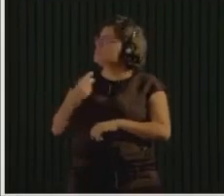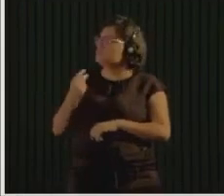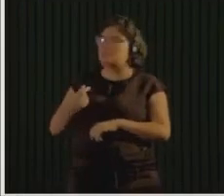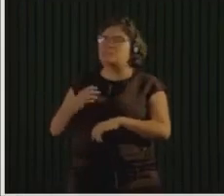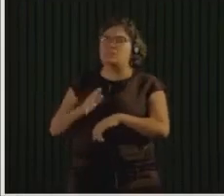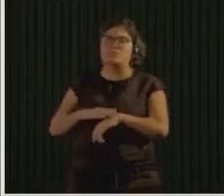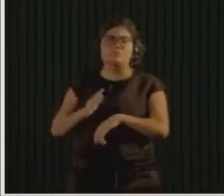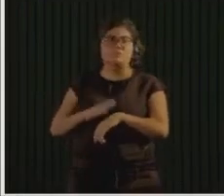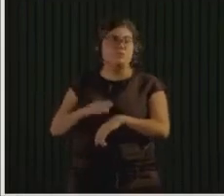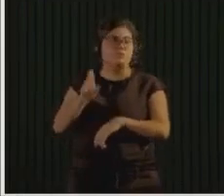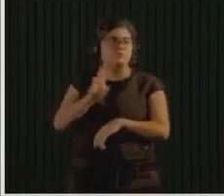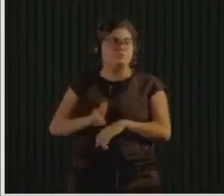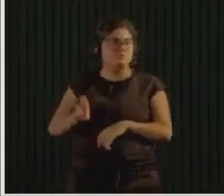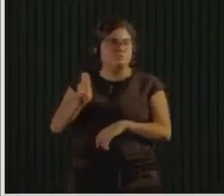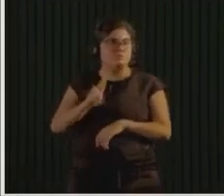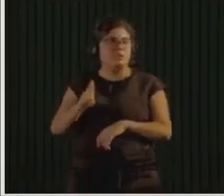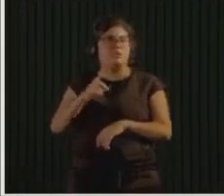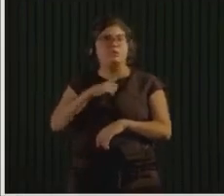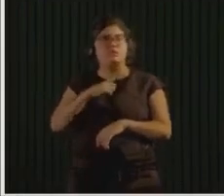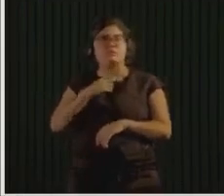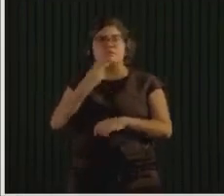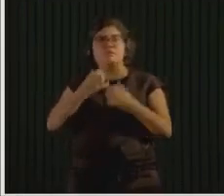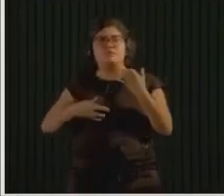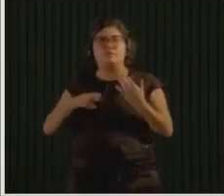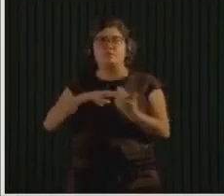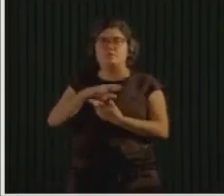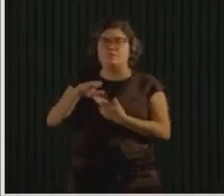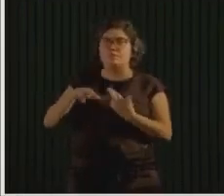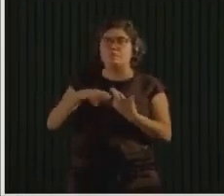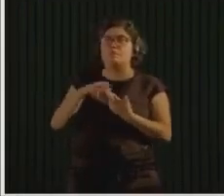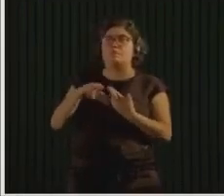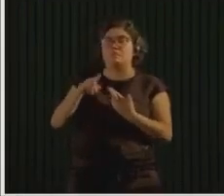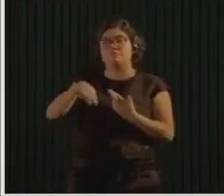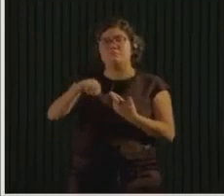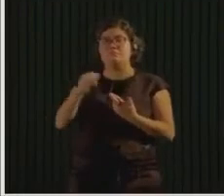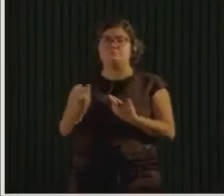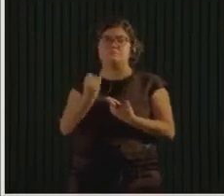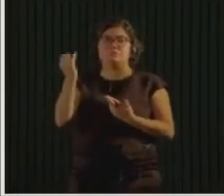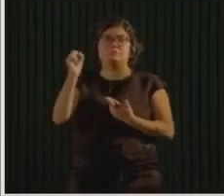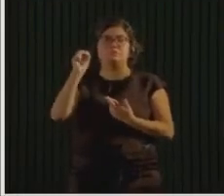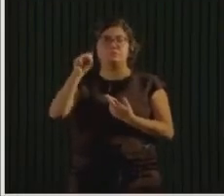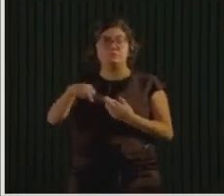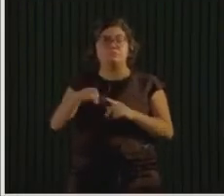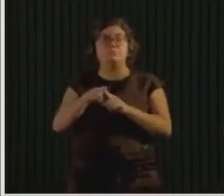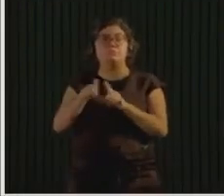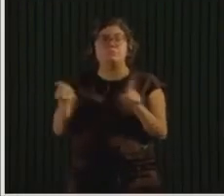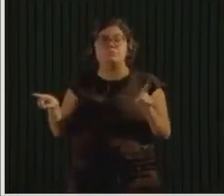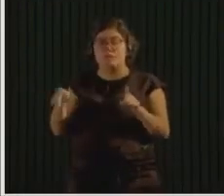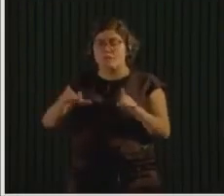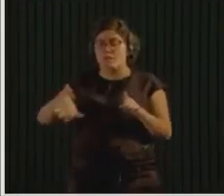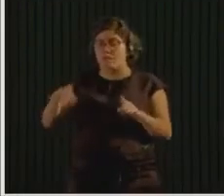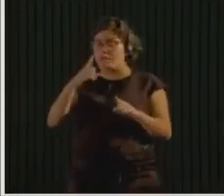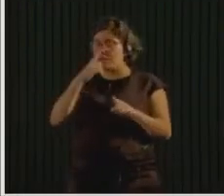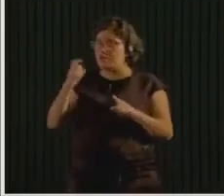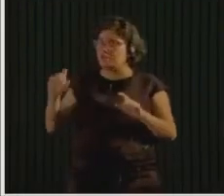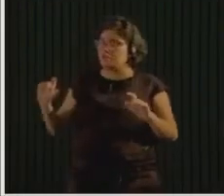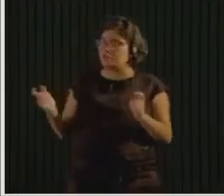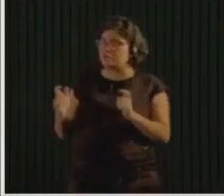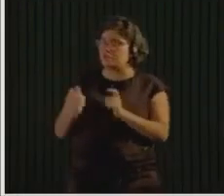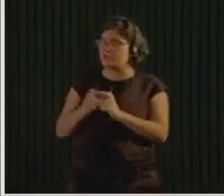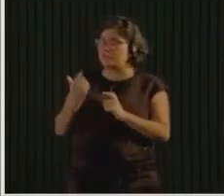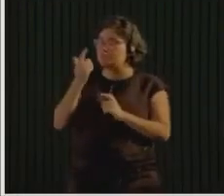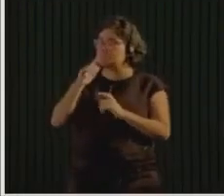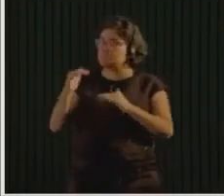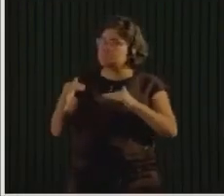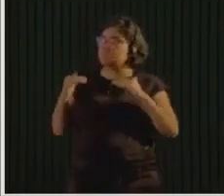and composting, which is very important, but in Zero Waste, we have to go up the hierarchy to rethink, reduce, and